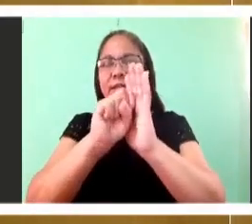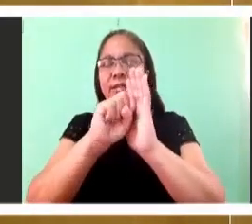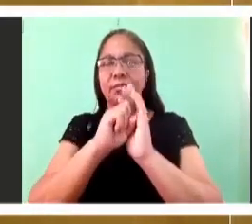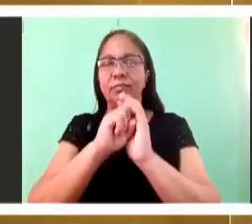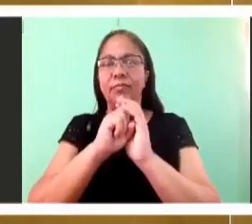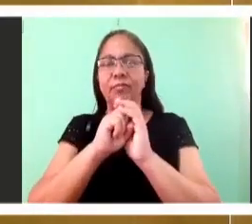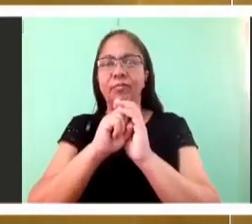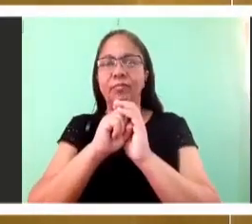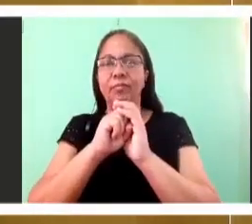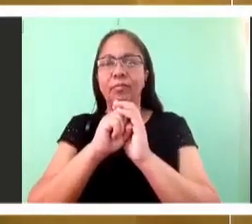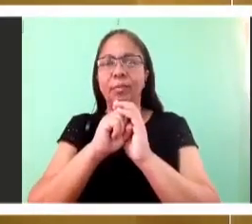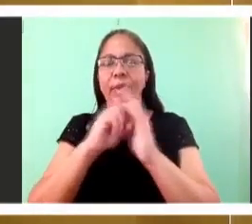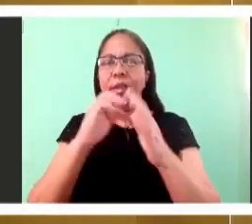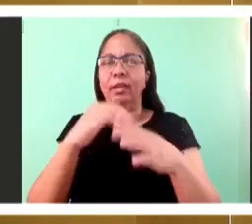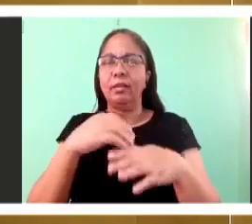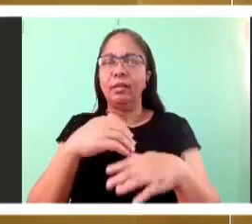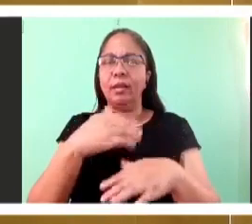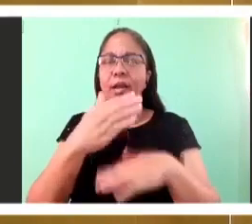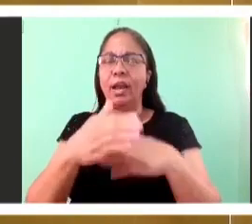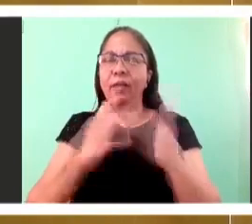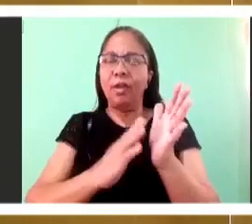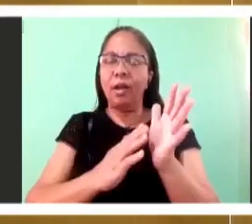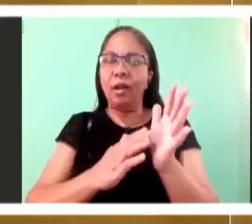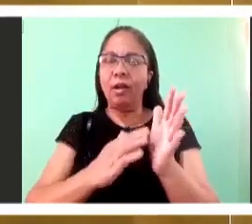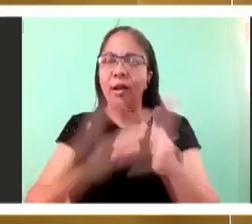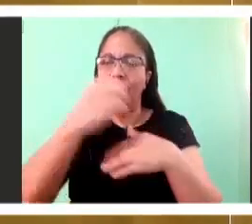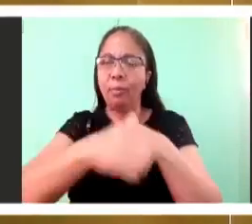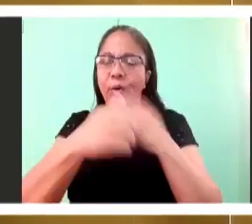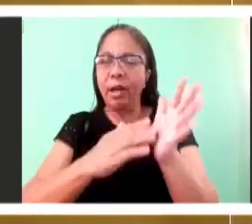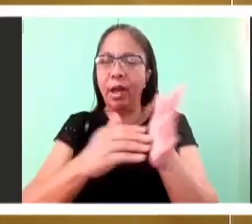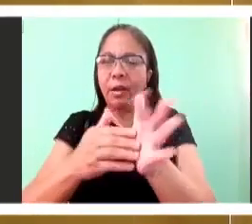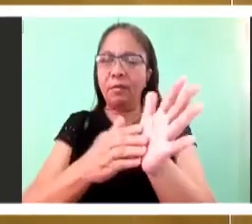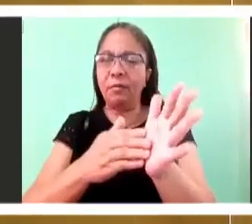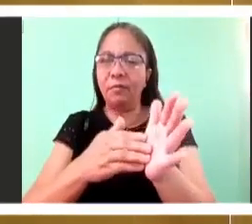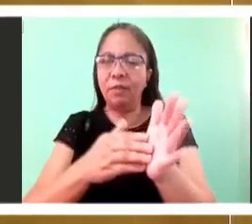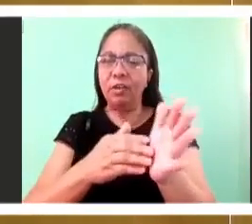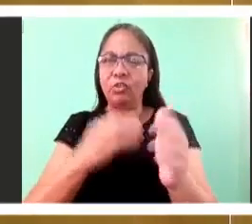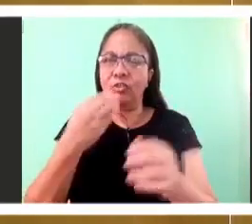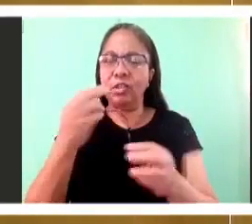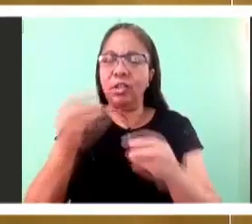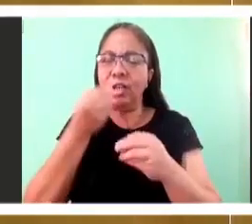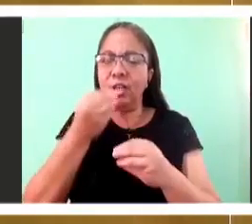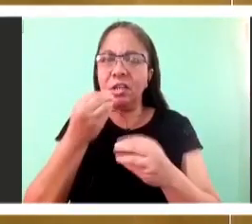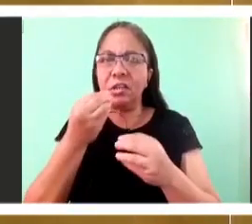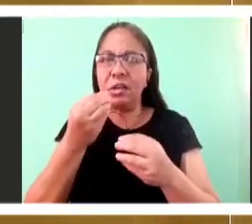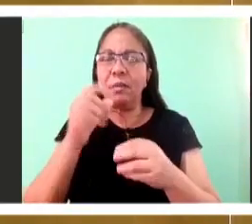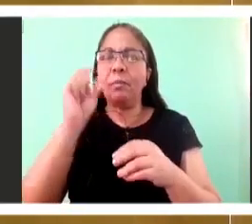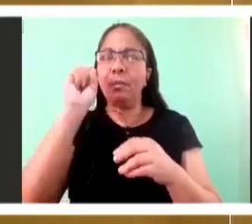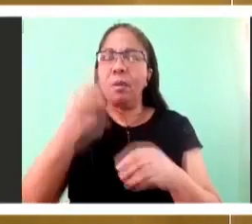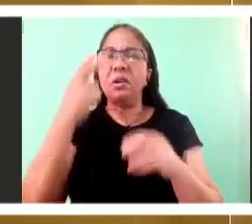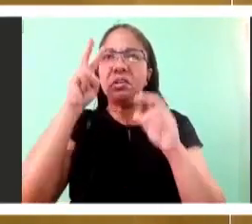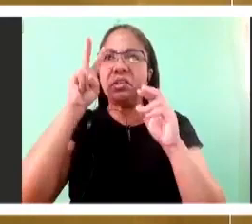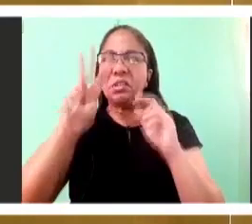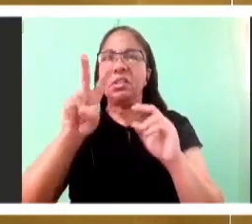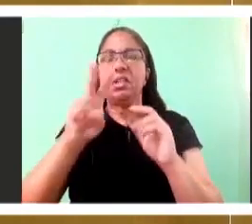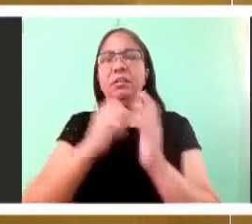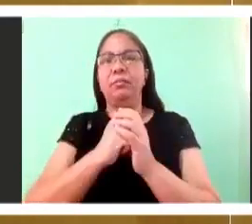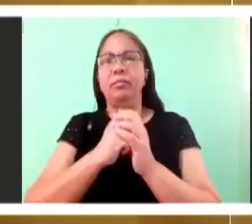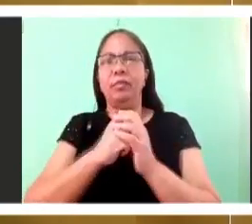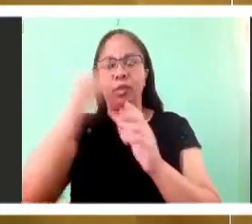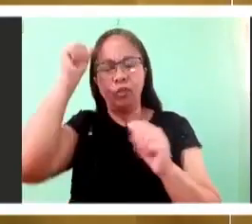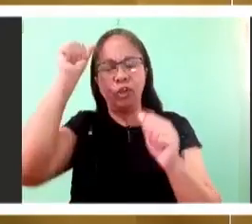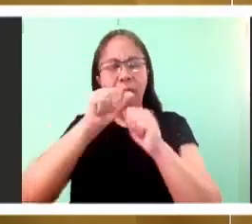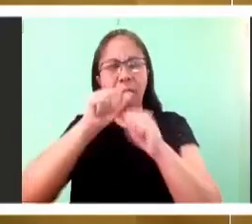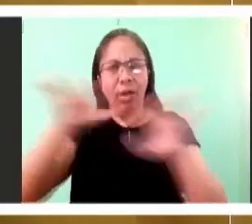at Cana, when the water in Cana was turned into wine, you have to see the sign. The sign